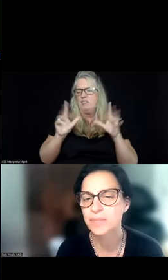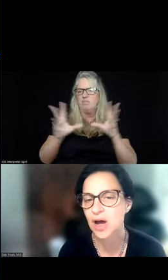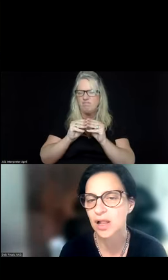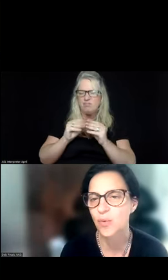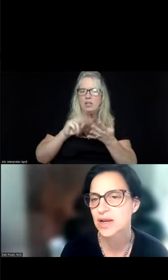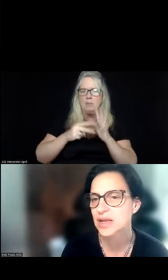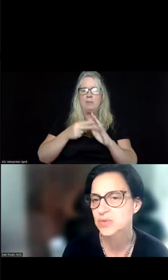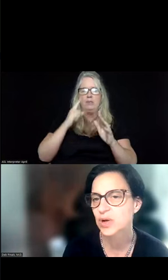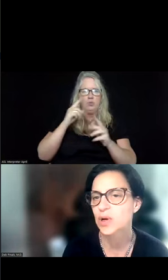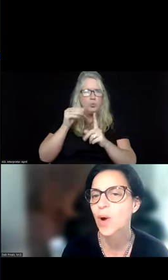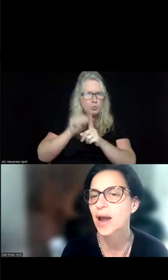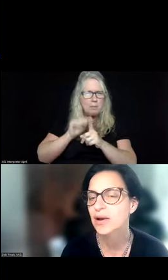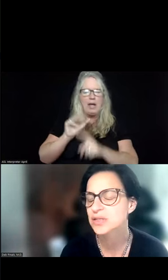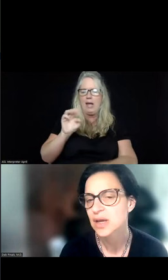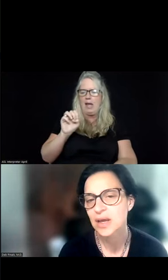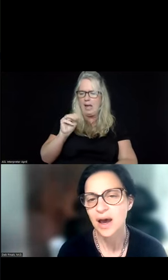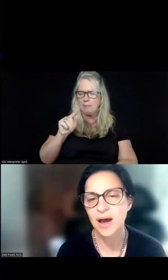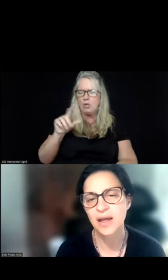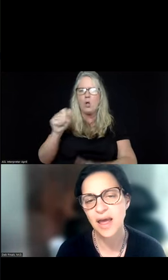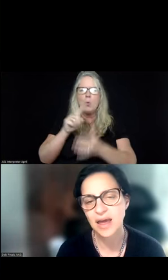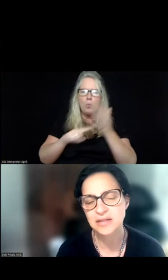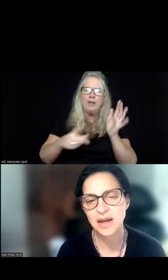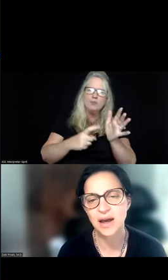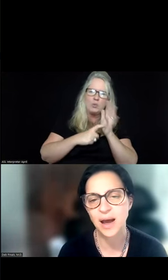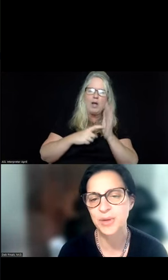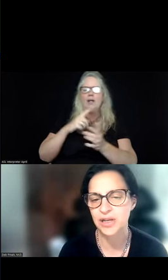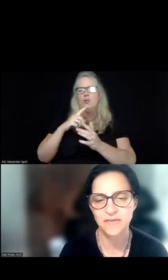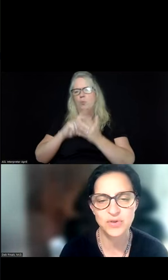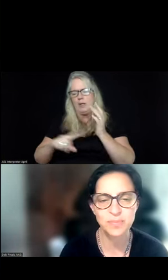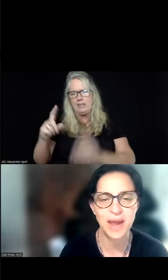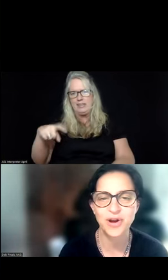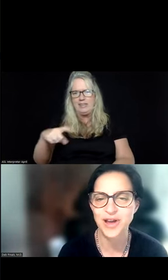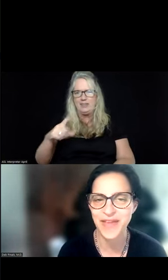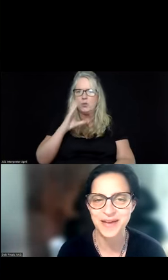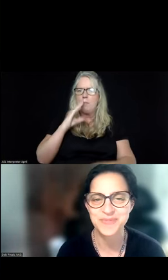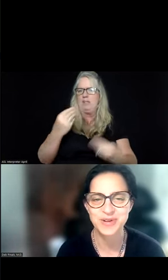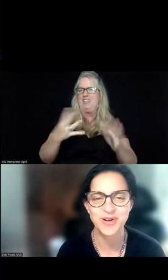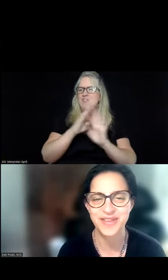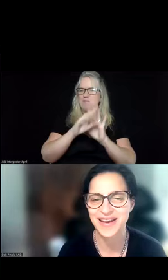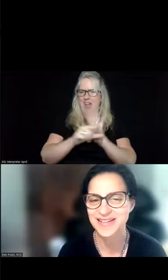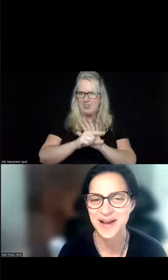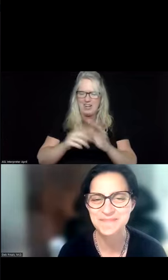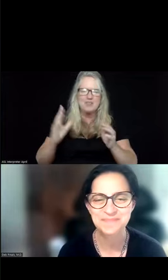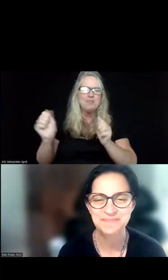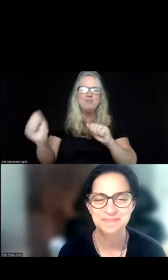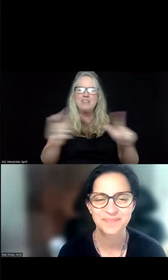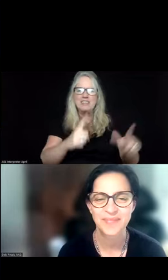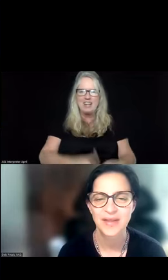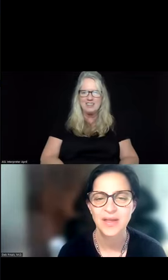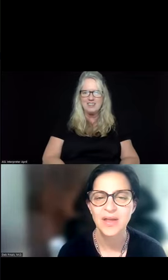about EMTALA, what it is, what it requires. And I'm going to give you some background on that. So we can go to the next slide.